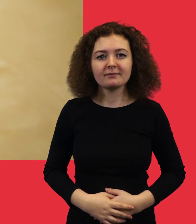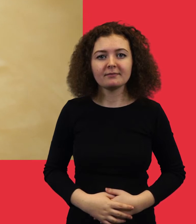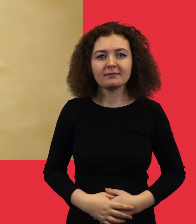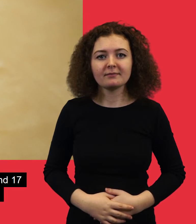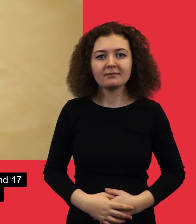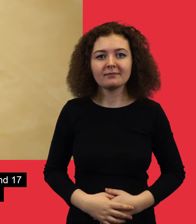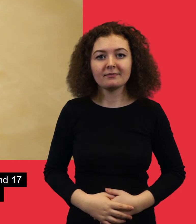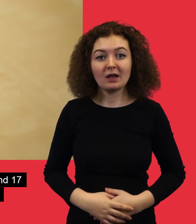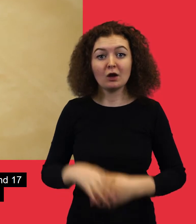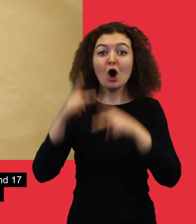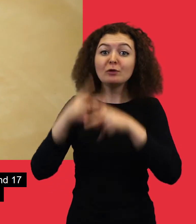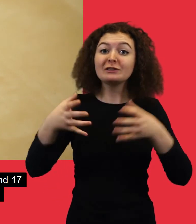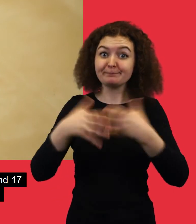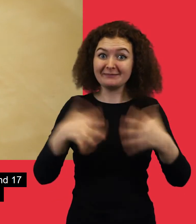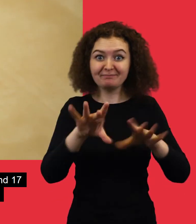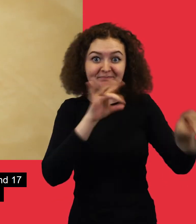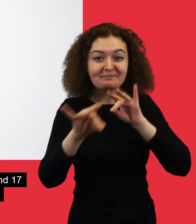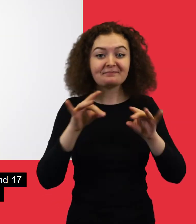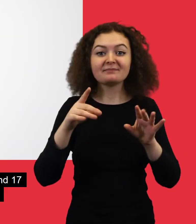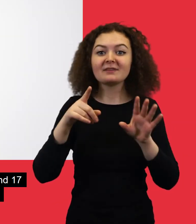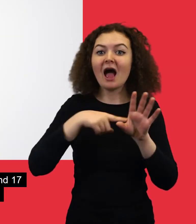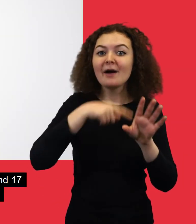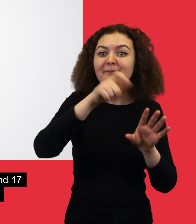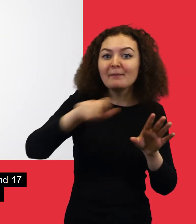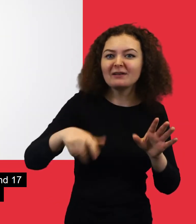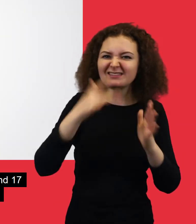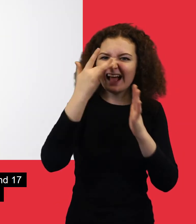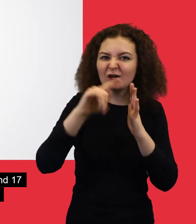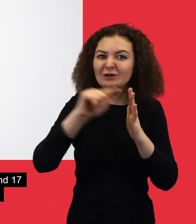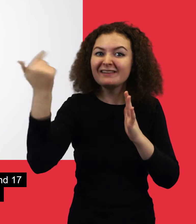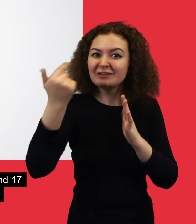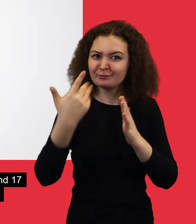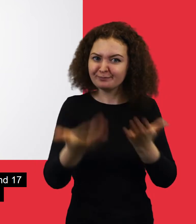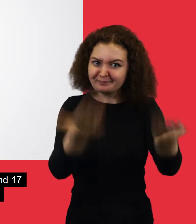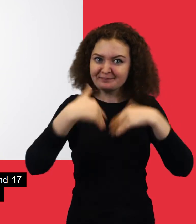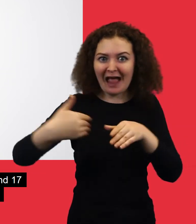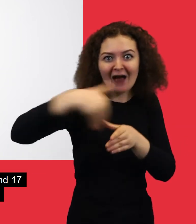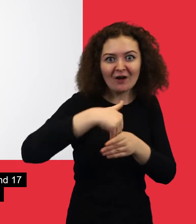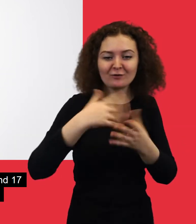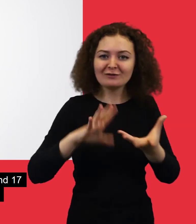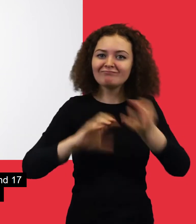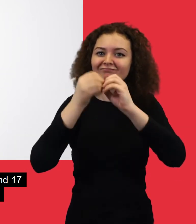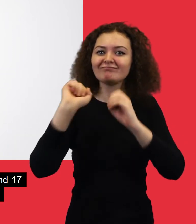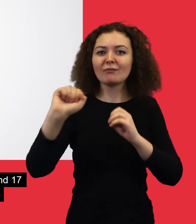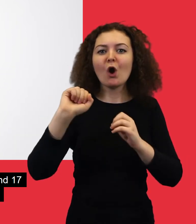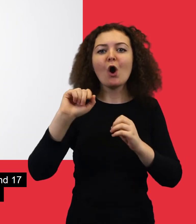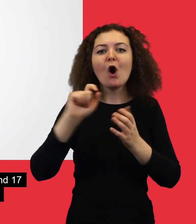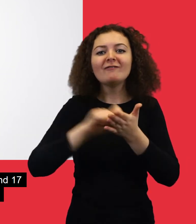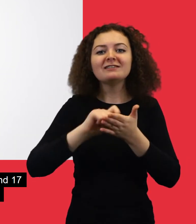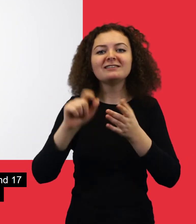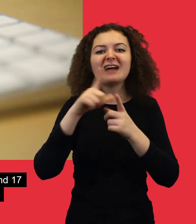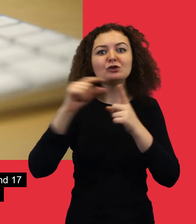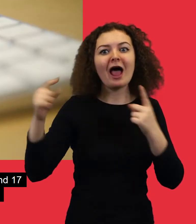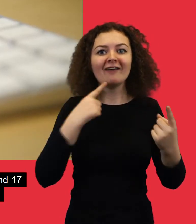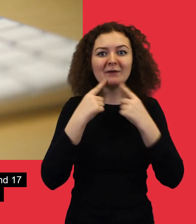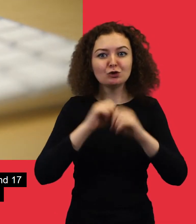The Commissioner's team invited young people between 10 and 17 to get more involved in creating the office's